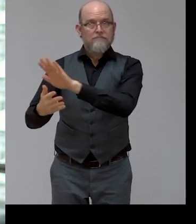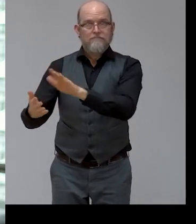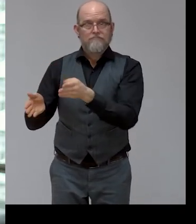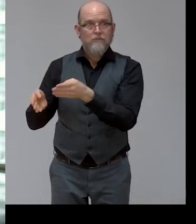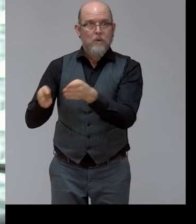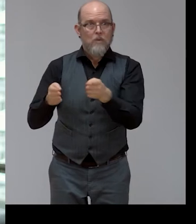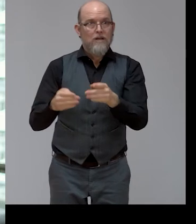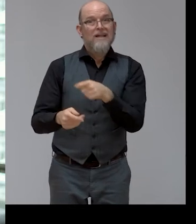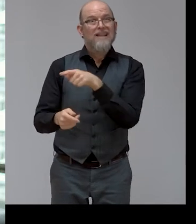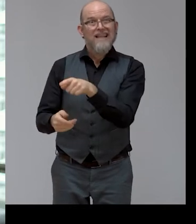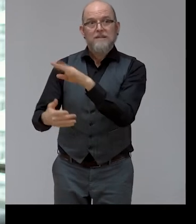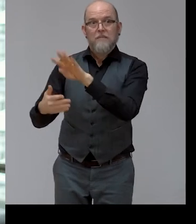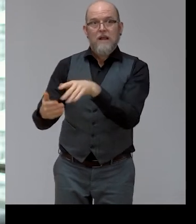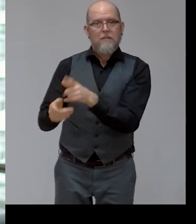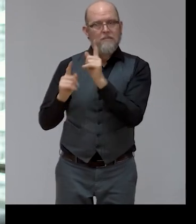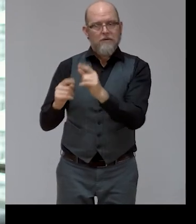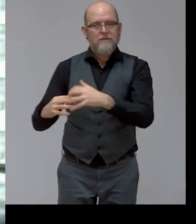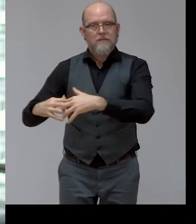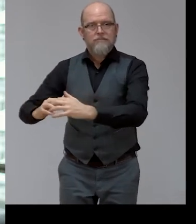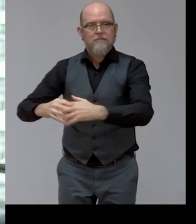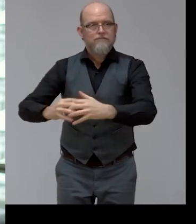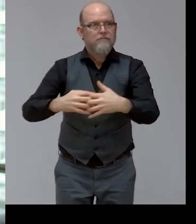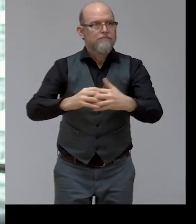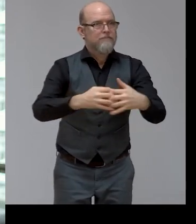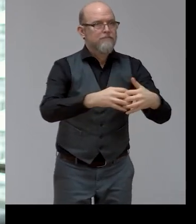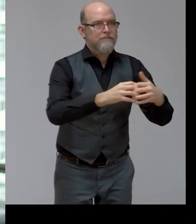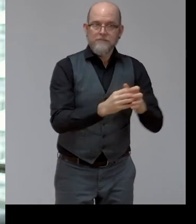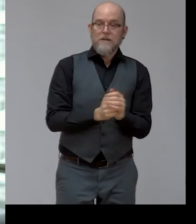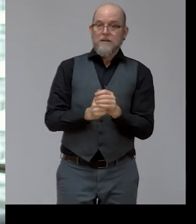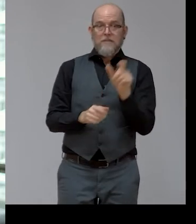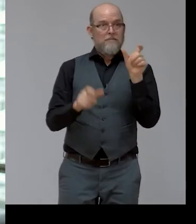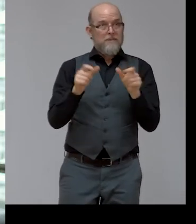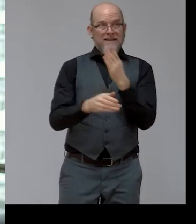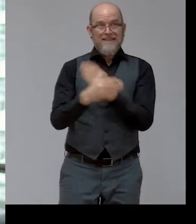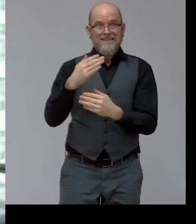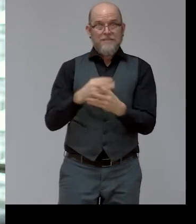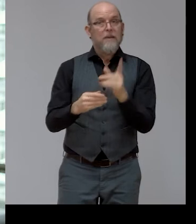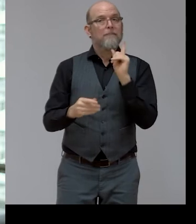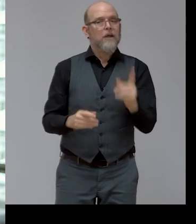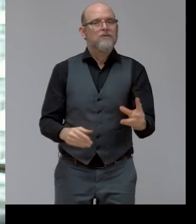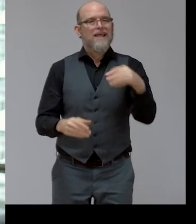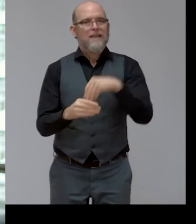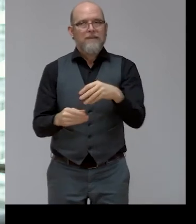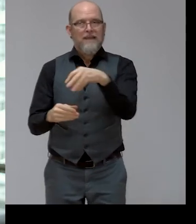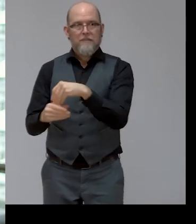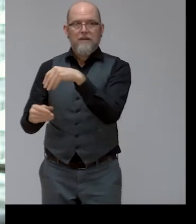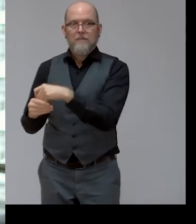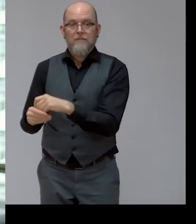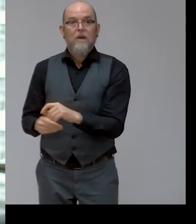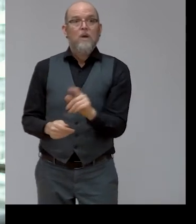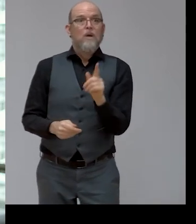to the needs of the persons with disabilities and those at risk of exclusion.